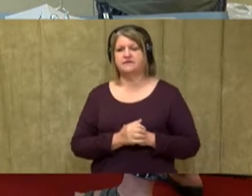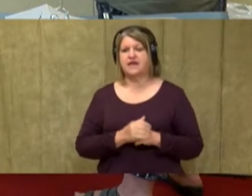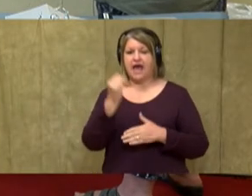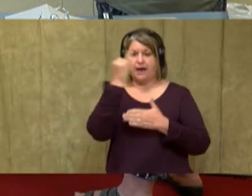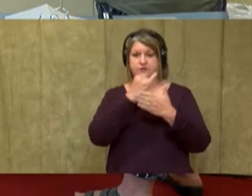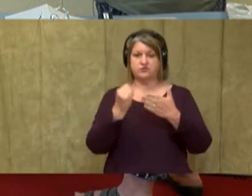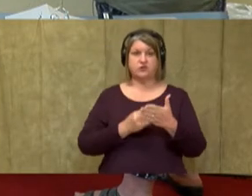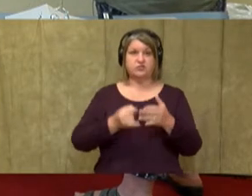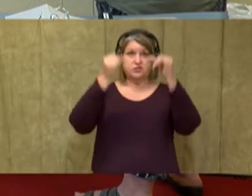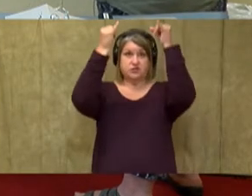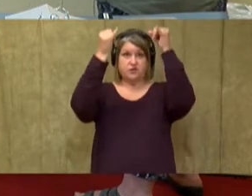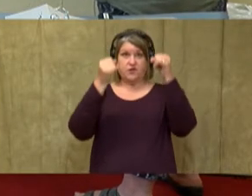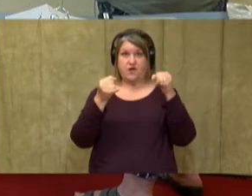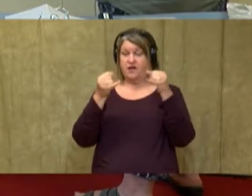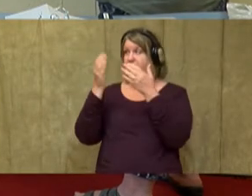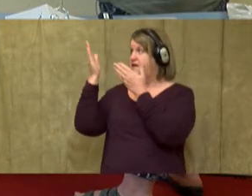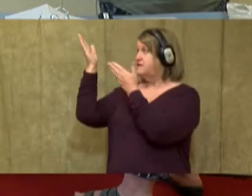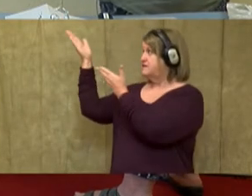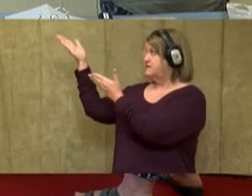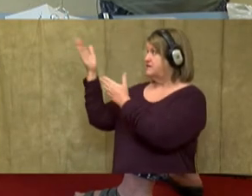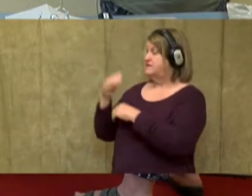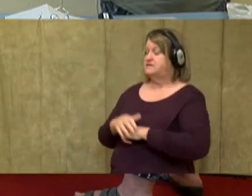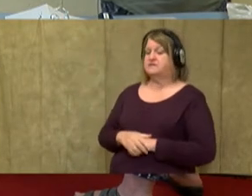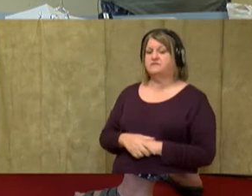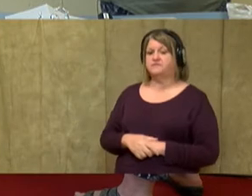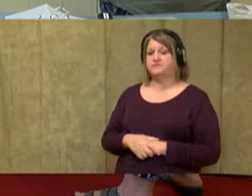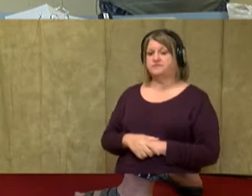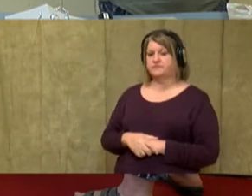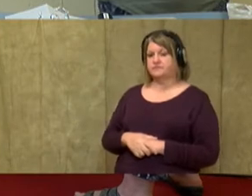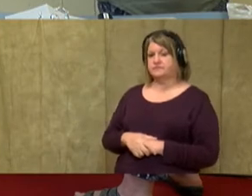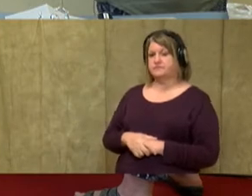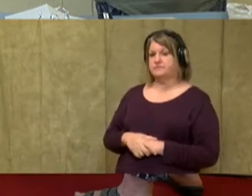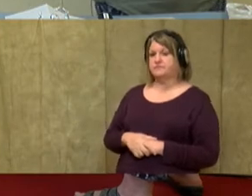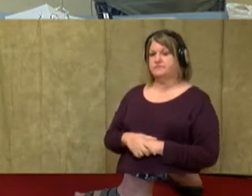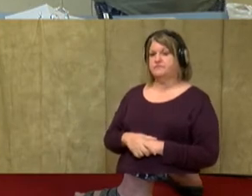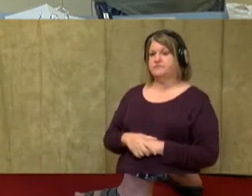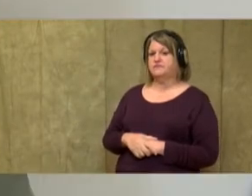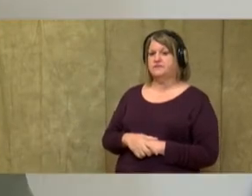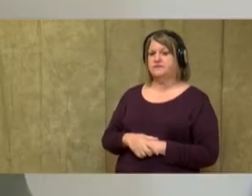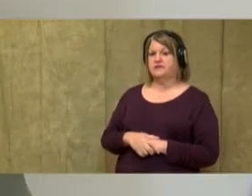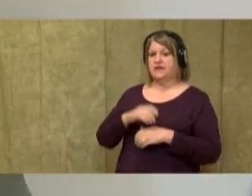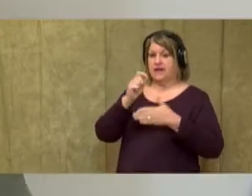vertical lines at the top, just like this. And I'm going